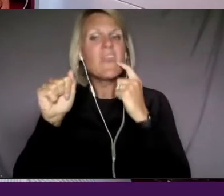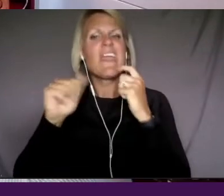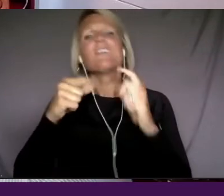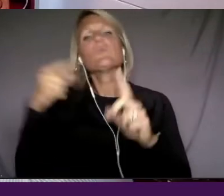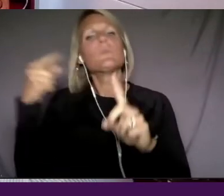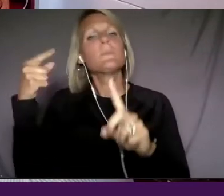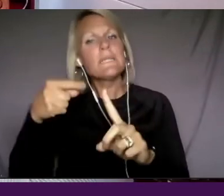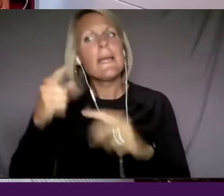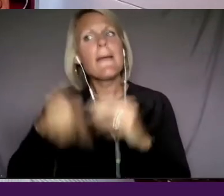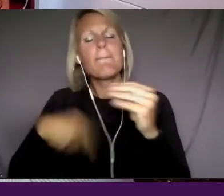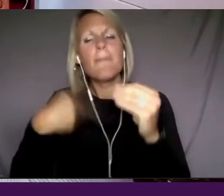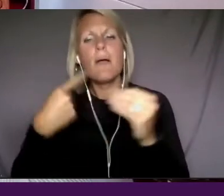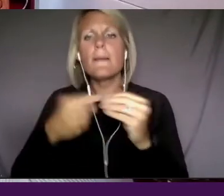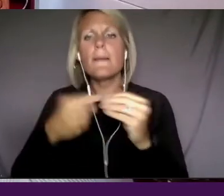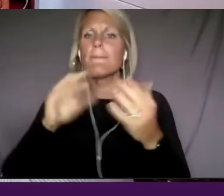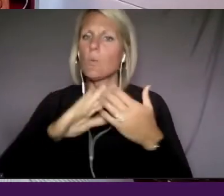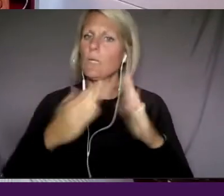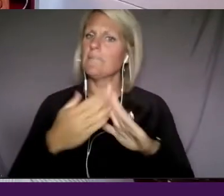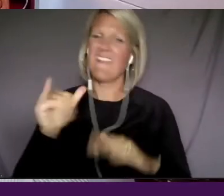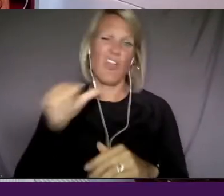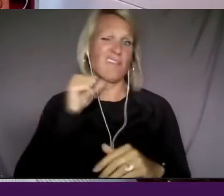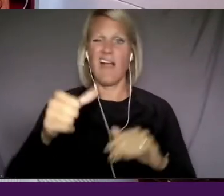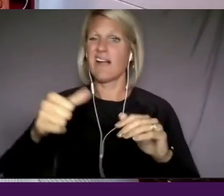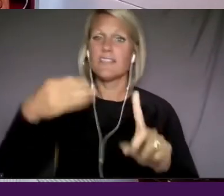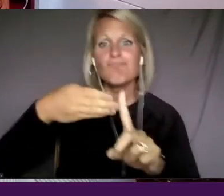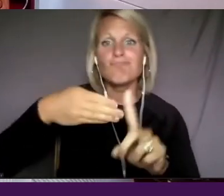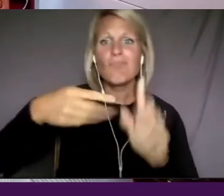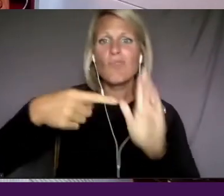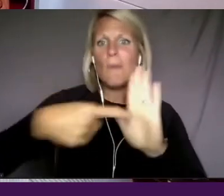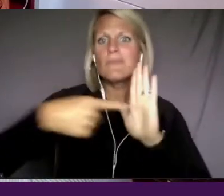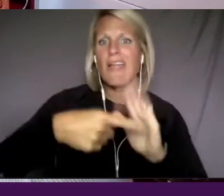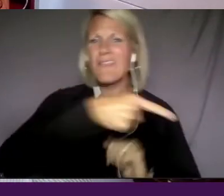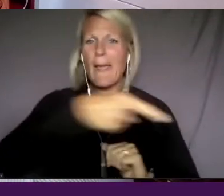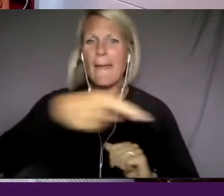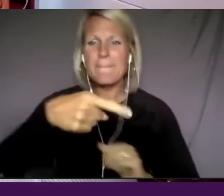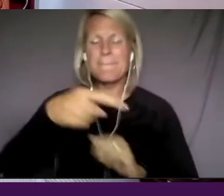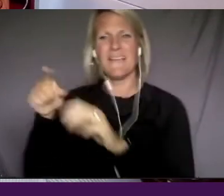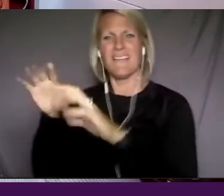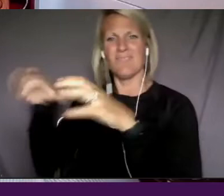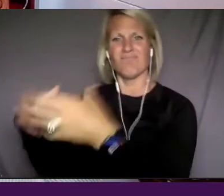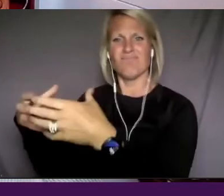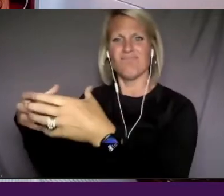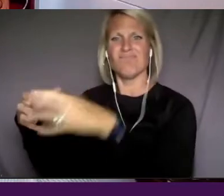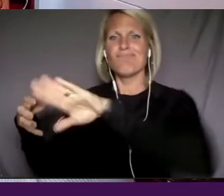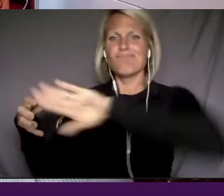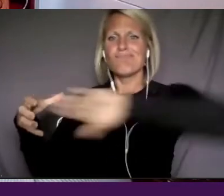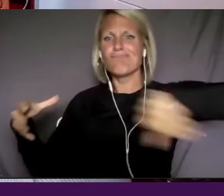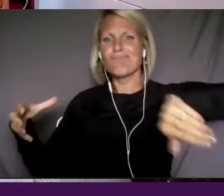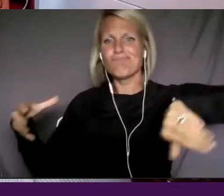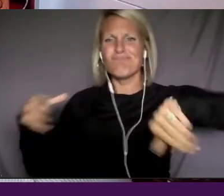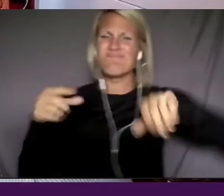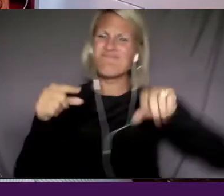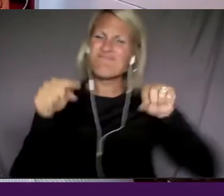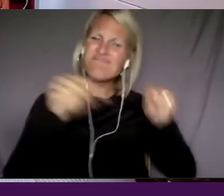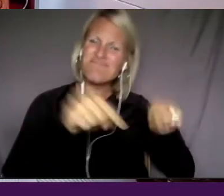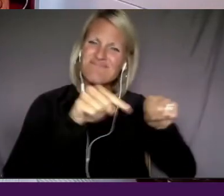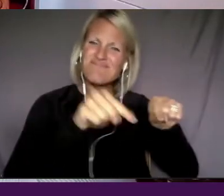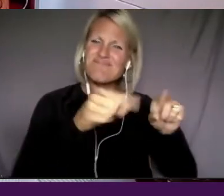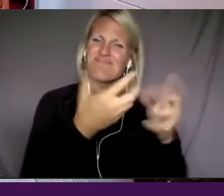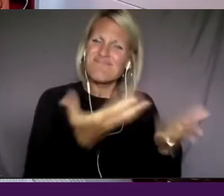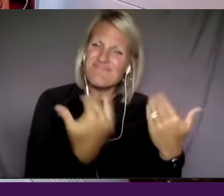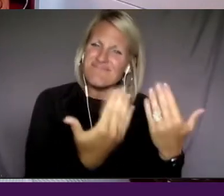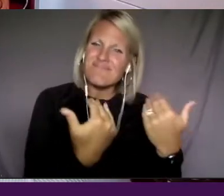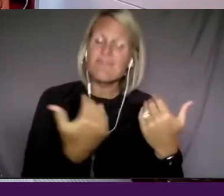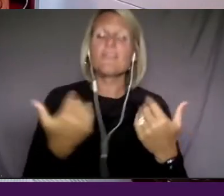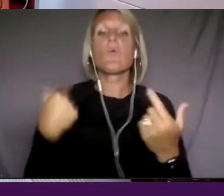communities that are underrepresented. And so when we think about the work that we're about to talk about, um, and the makers